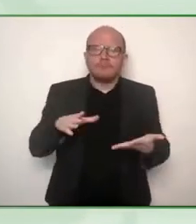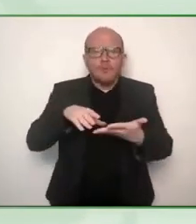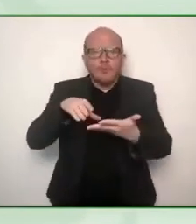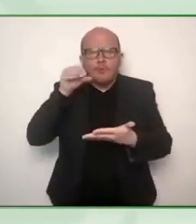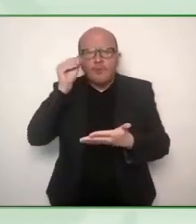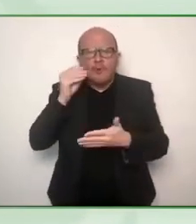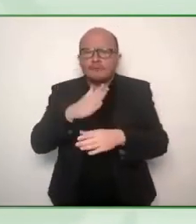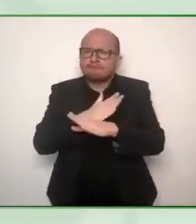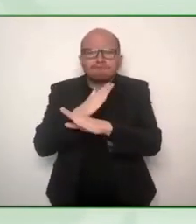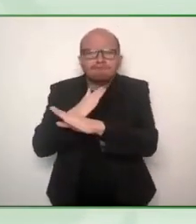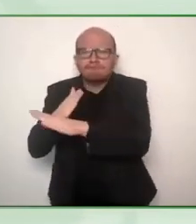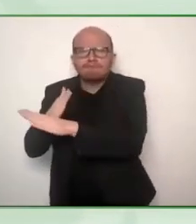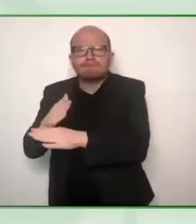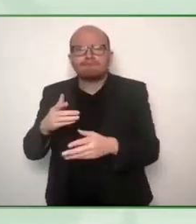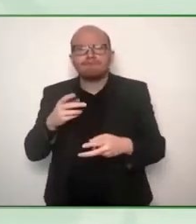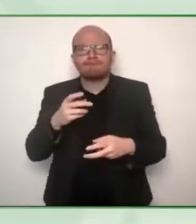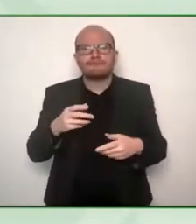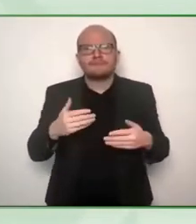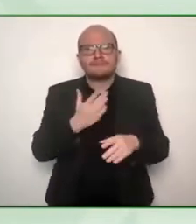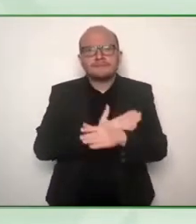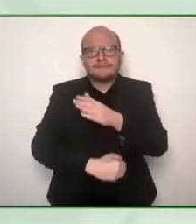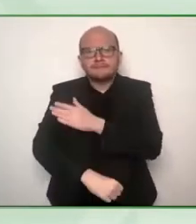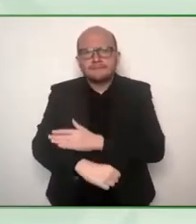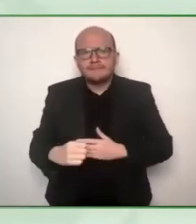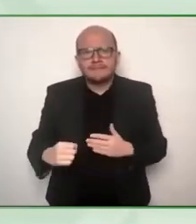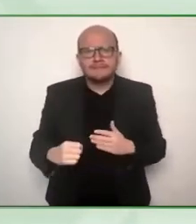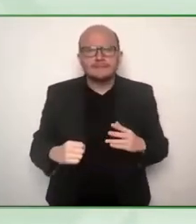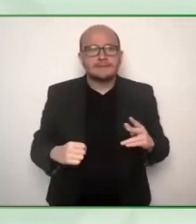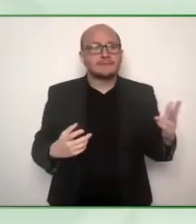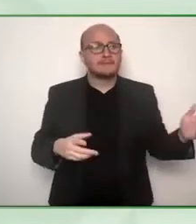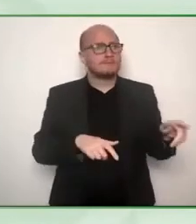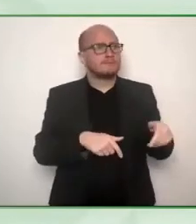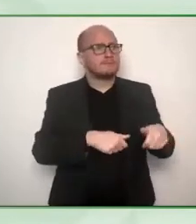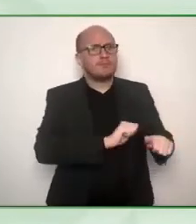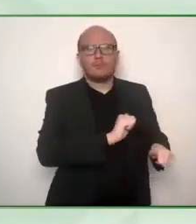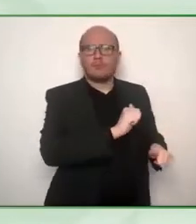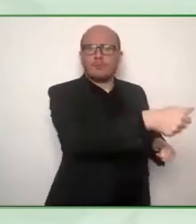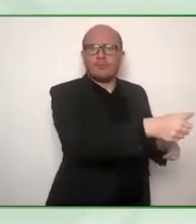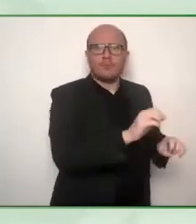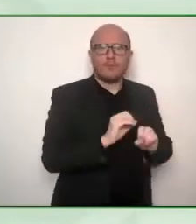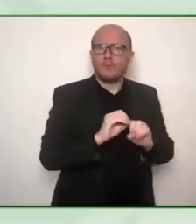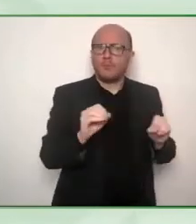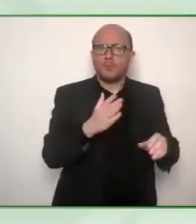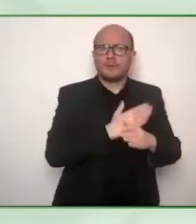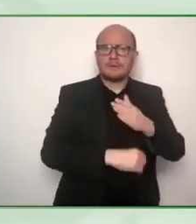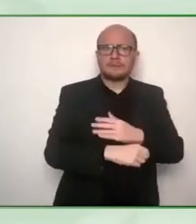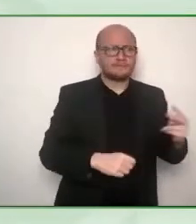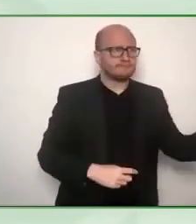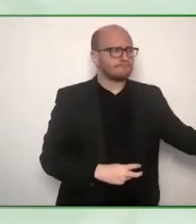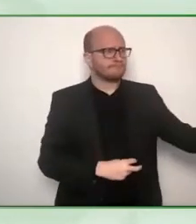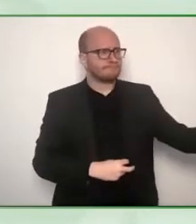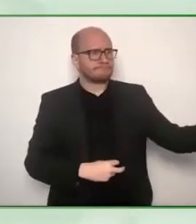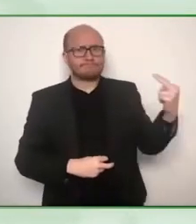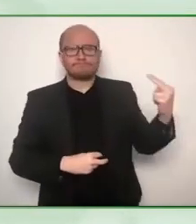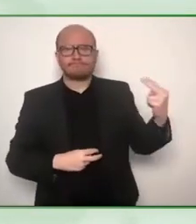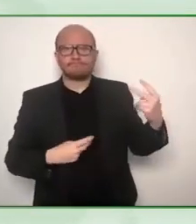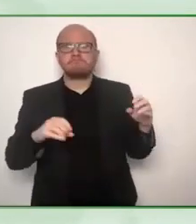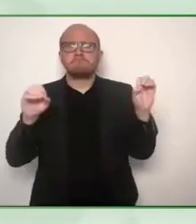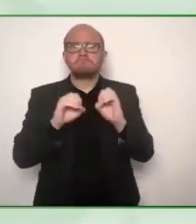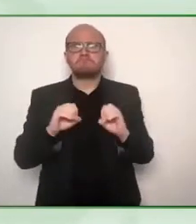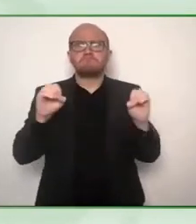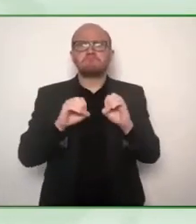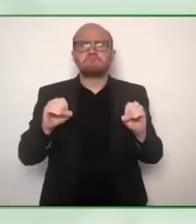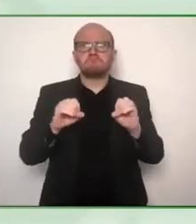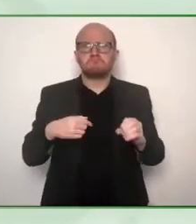see that they might need an accommodation they're not asking for their accommodation from their human resources person they're not letting people